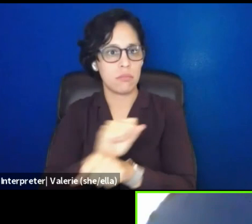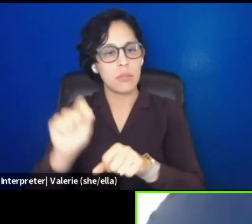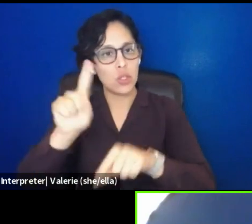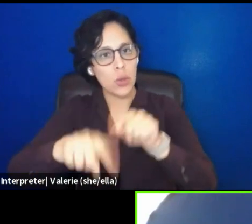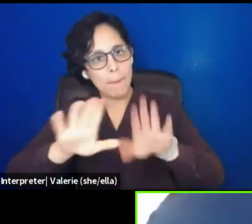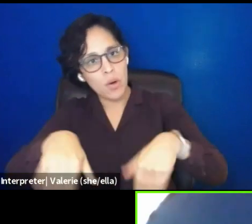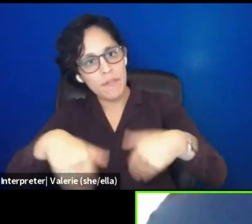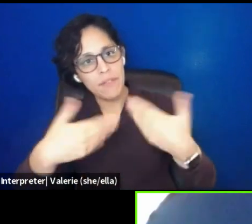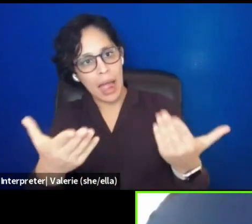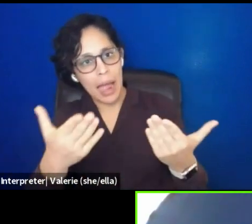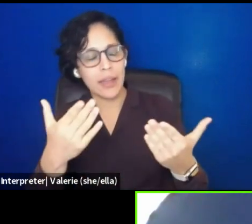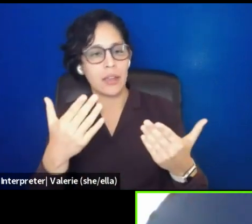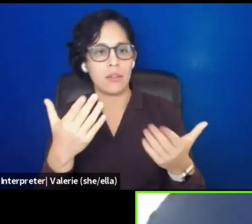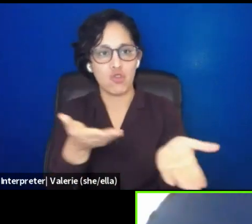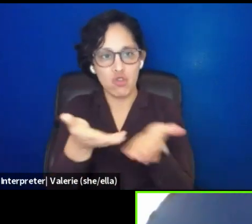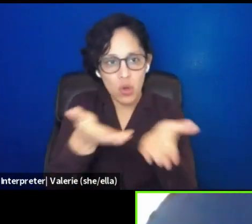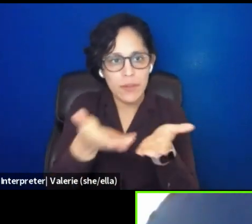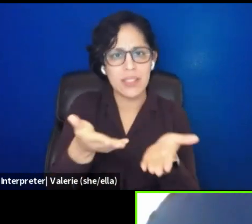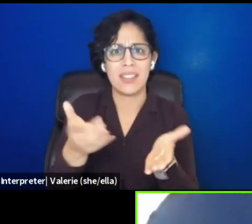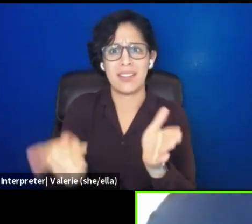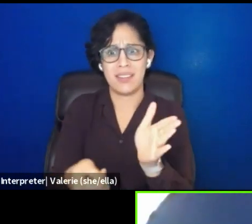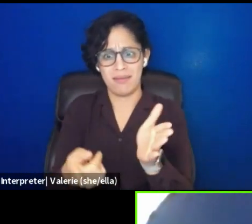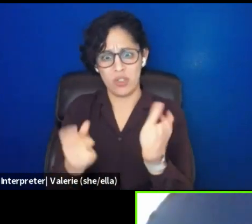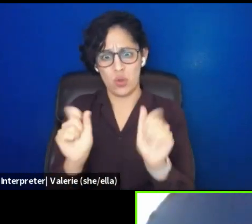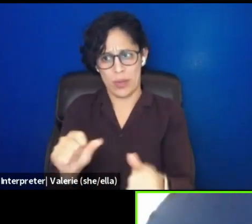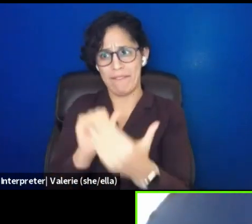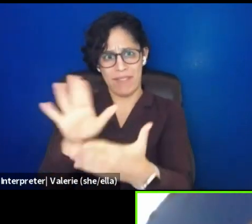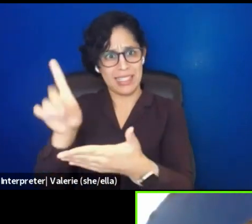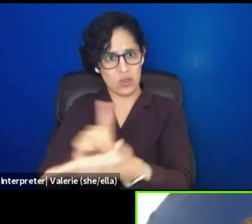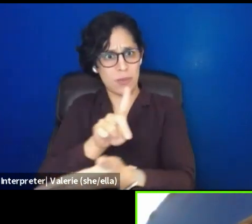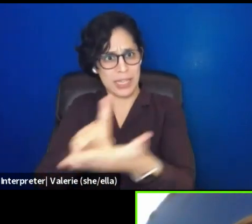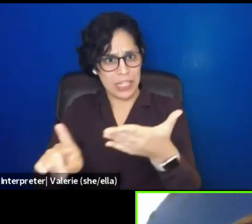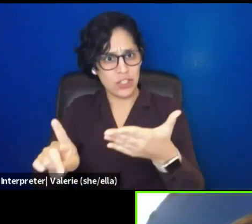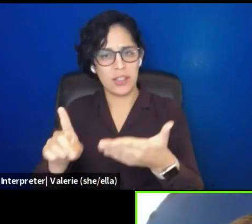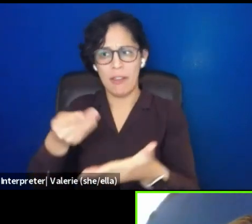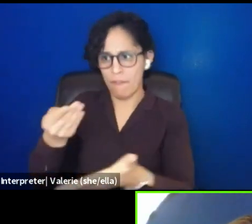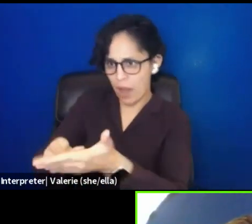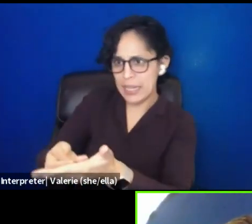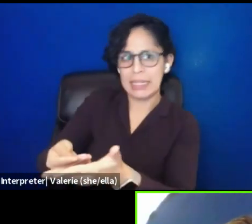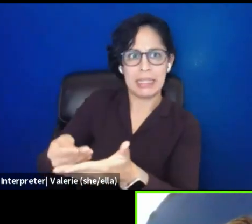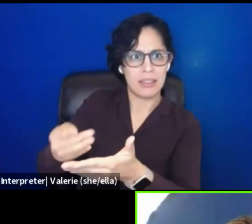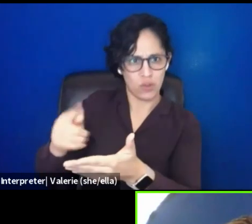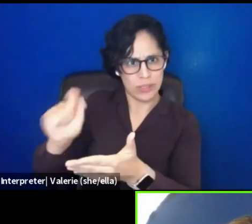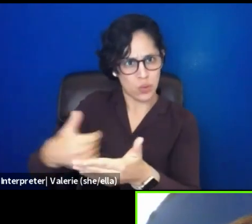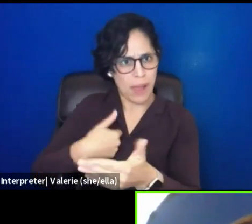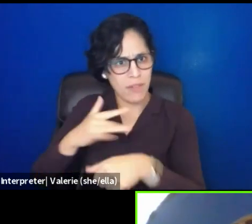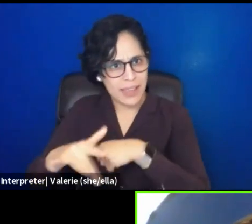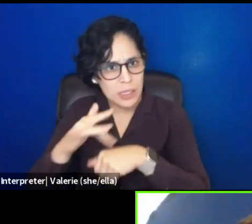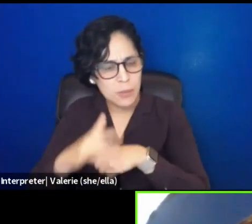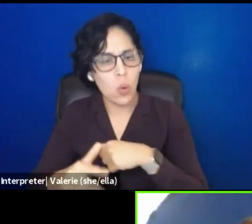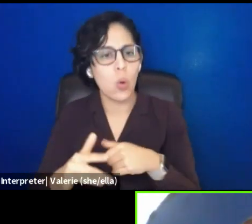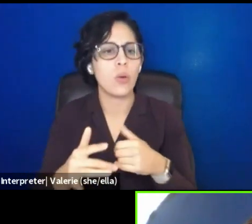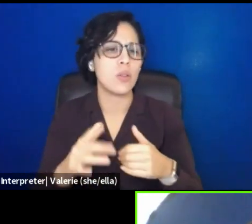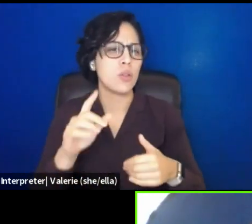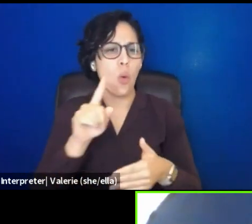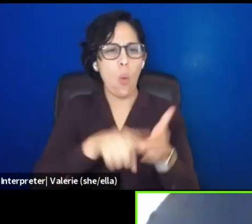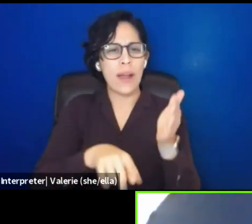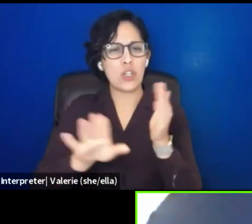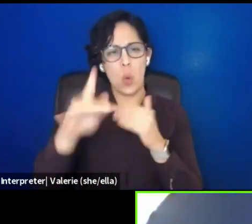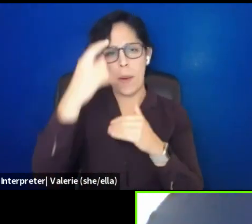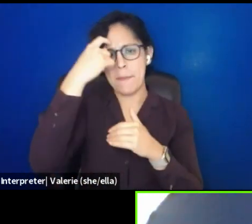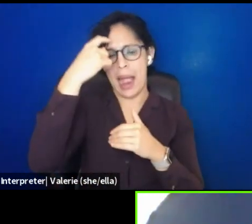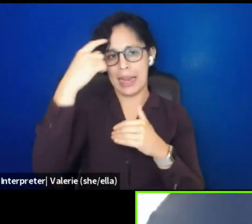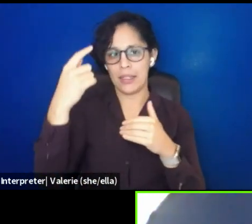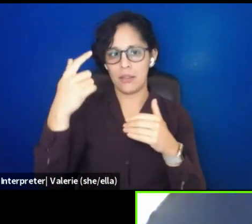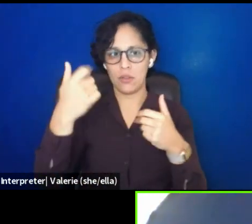provide it. Um, the funding has to be there and sustainable. Um, so what in your mind, um, separates, you know, going from